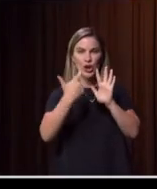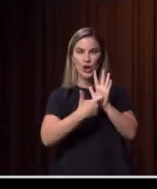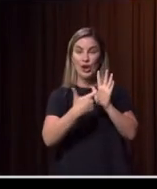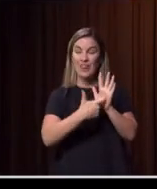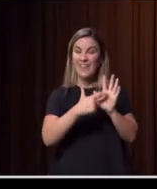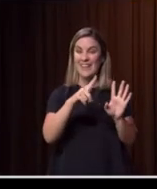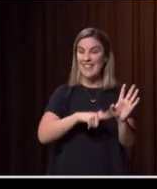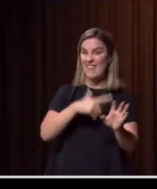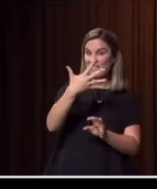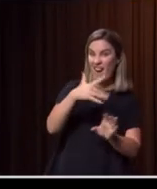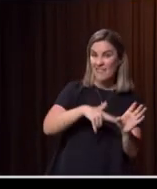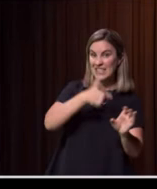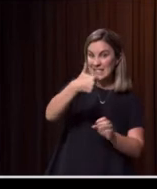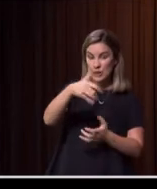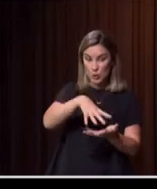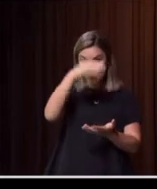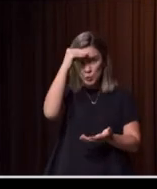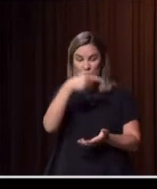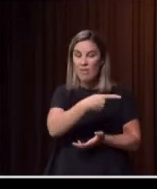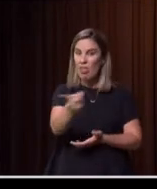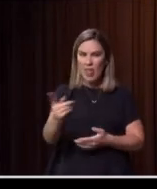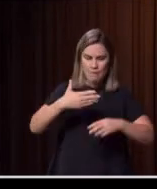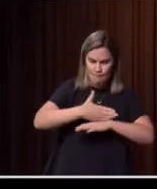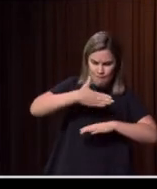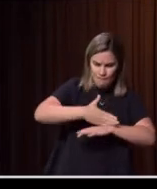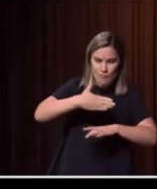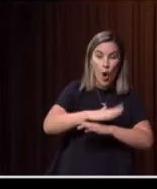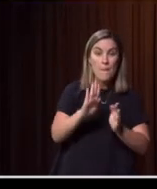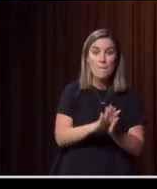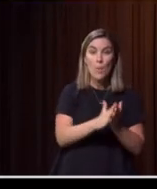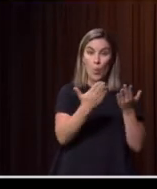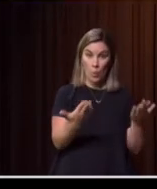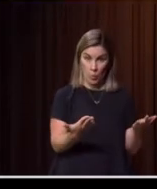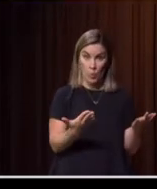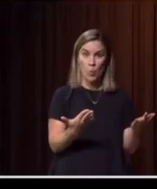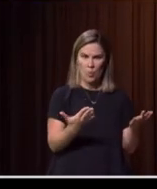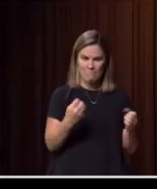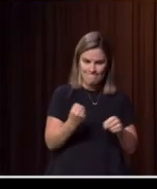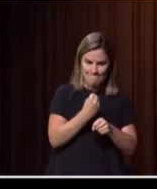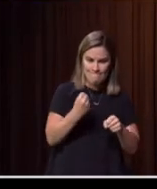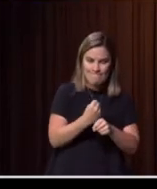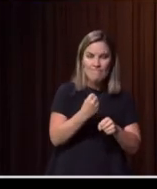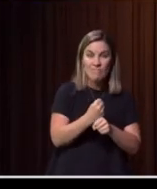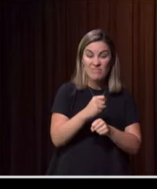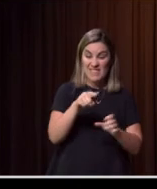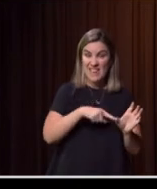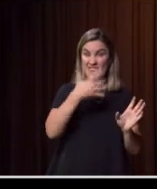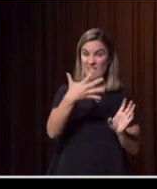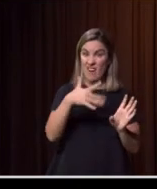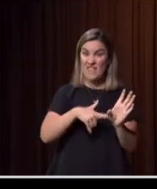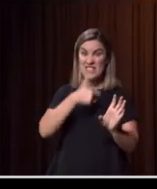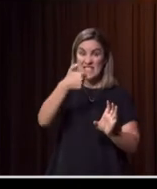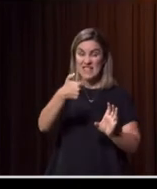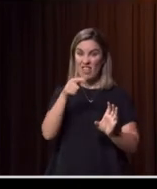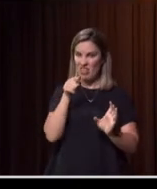they've done this beautiful book, they've worked on it over the last year. And the year five and six students, they did a compilation.